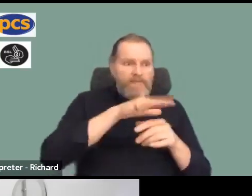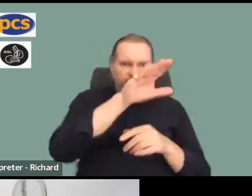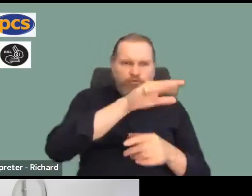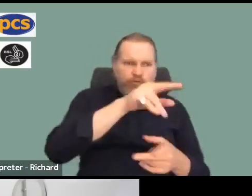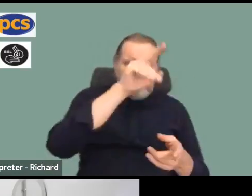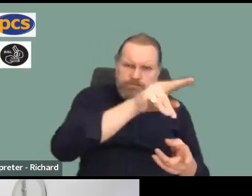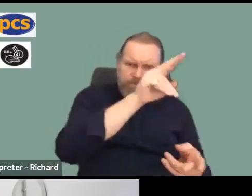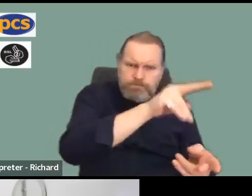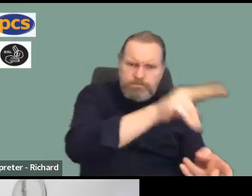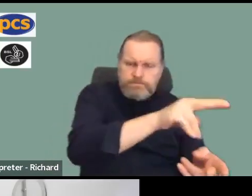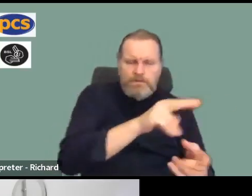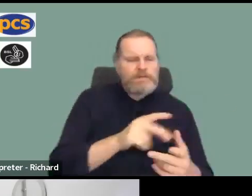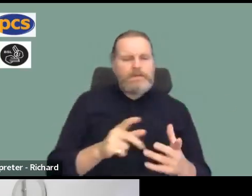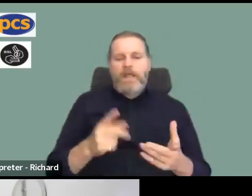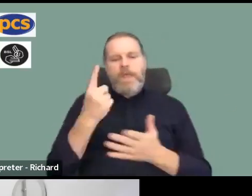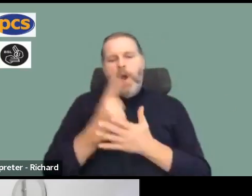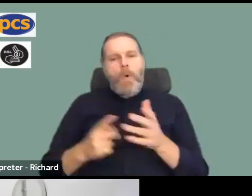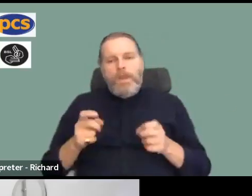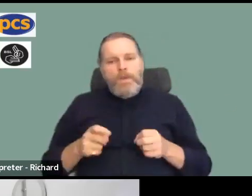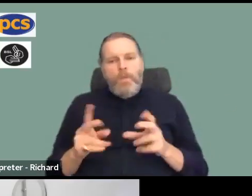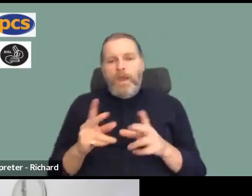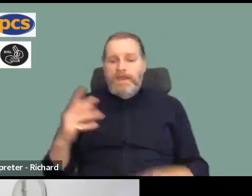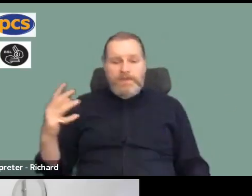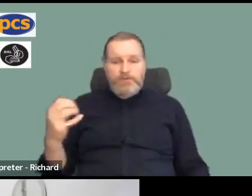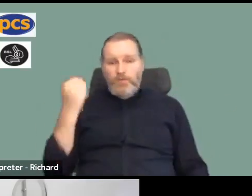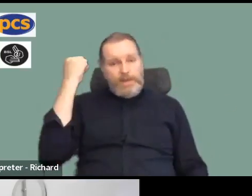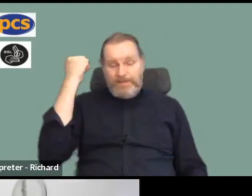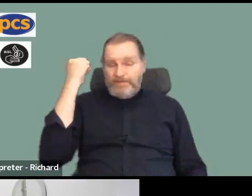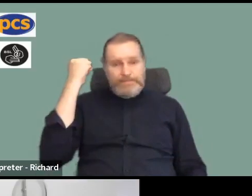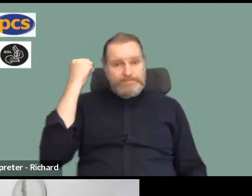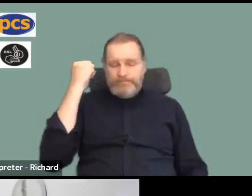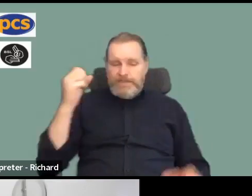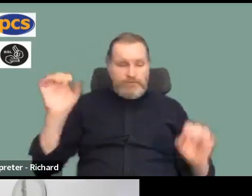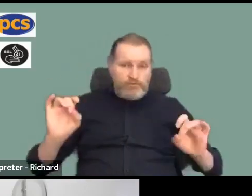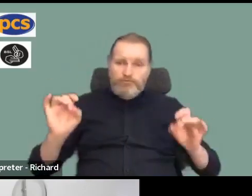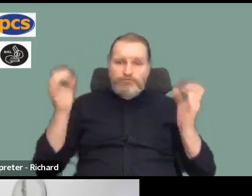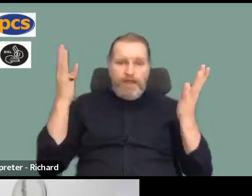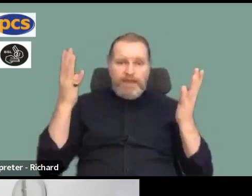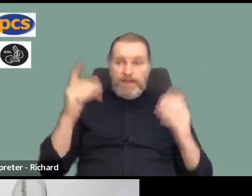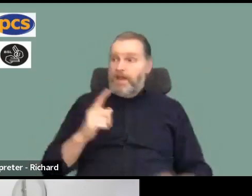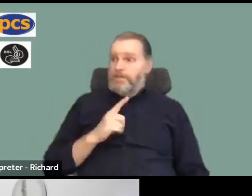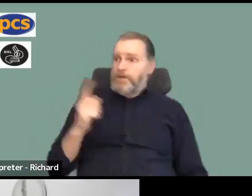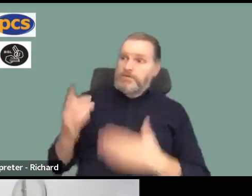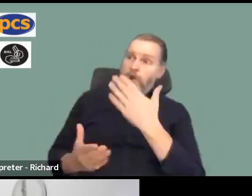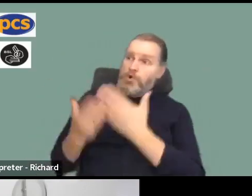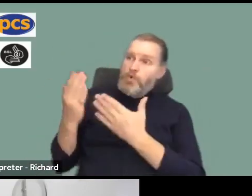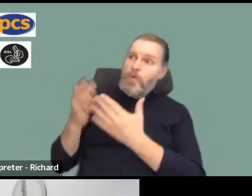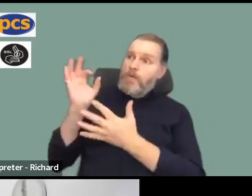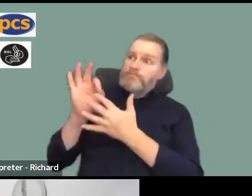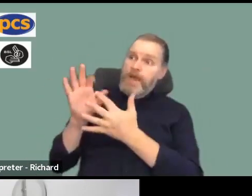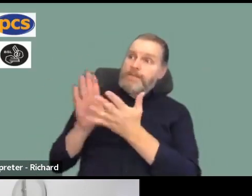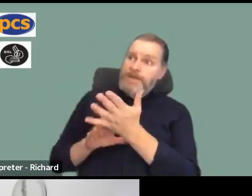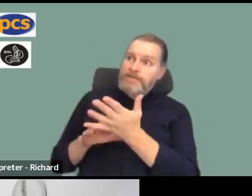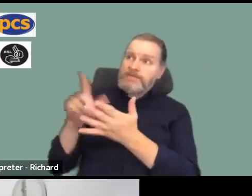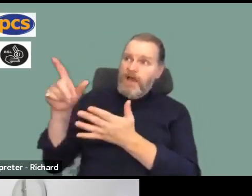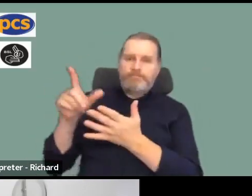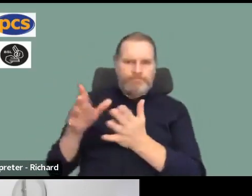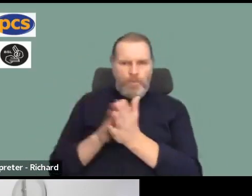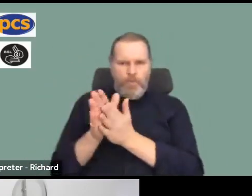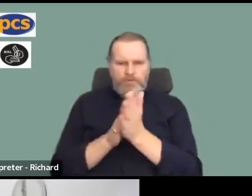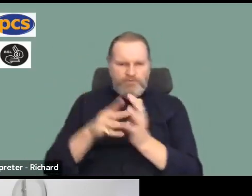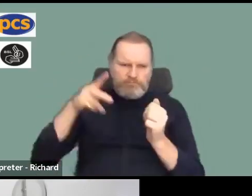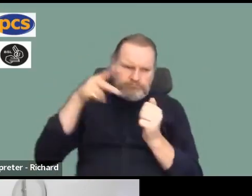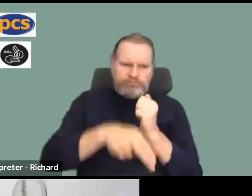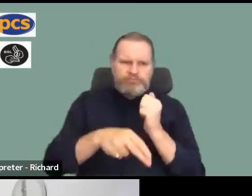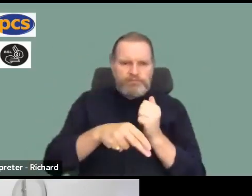win now and stop them doing worse things to us, if Liz Truss or whoever wins, is them realising that the union can take action that they can't